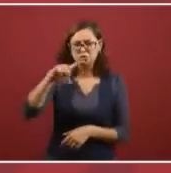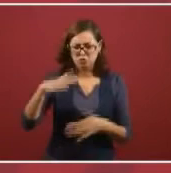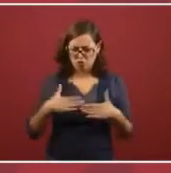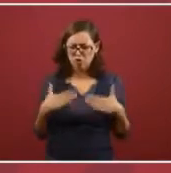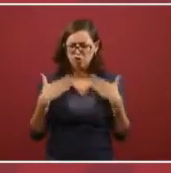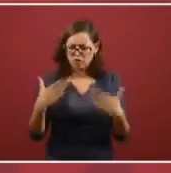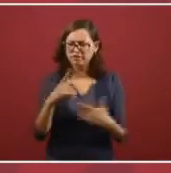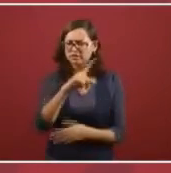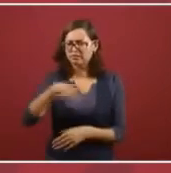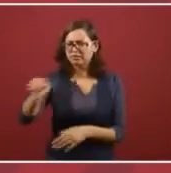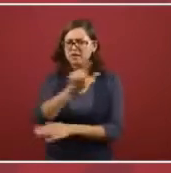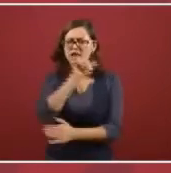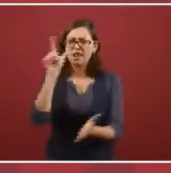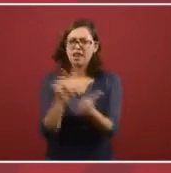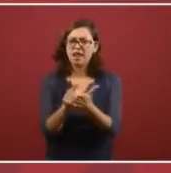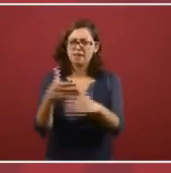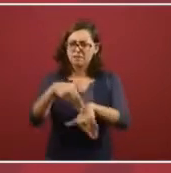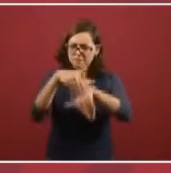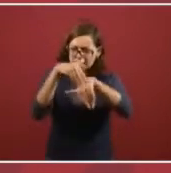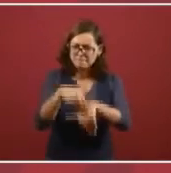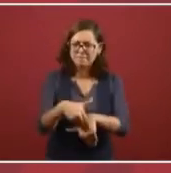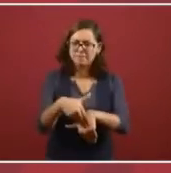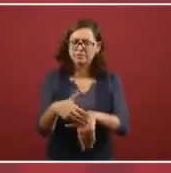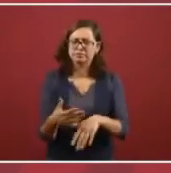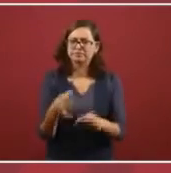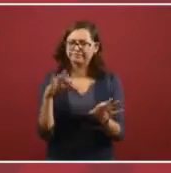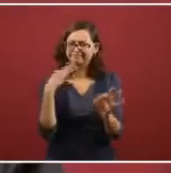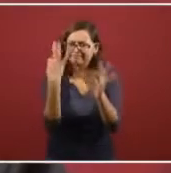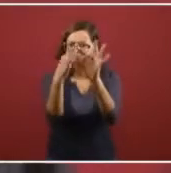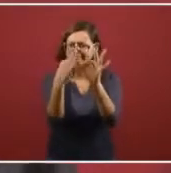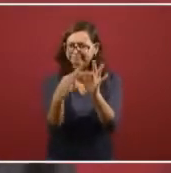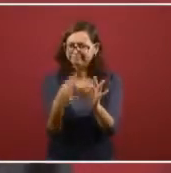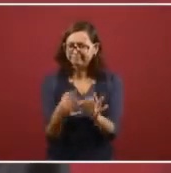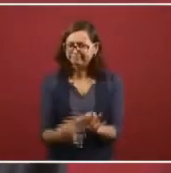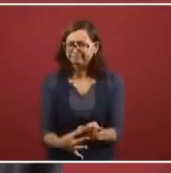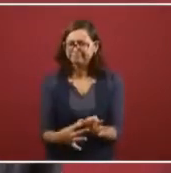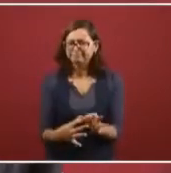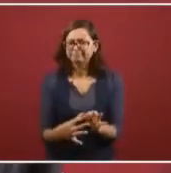apply the law without,